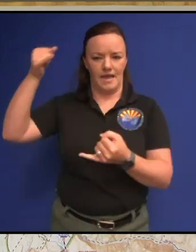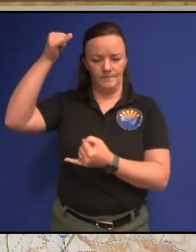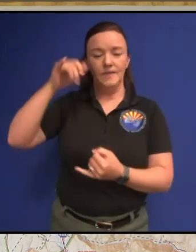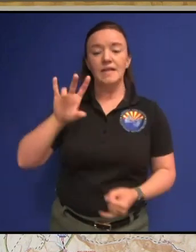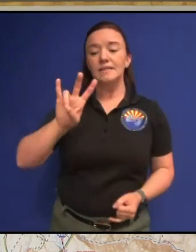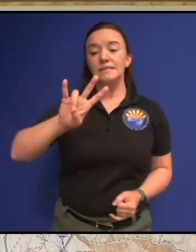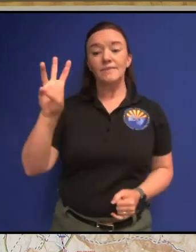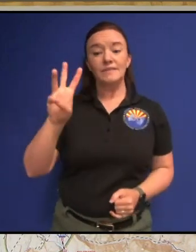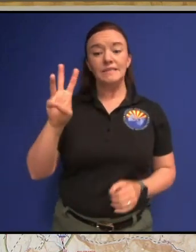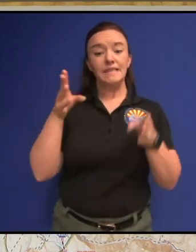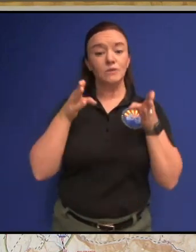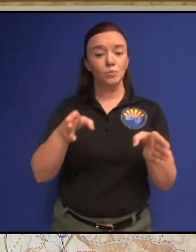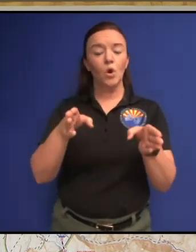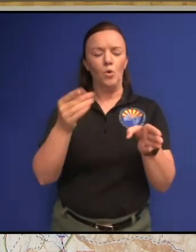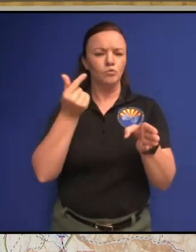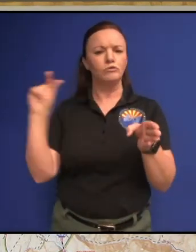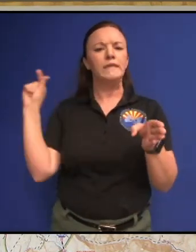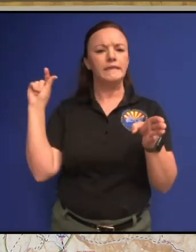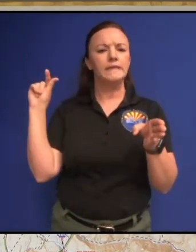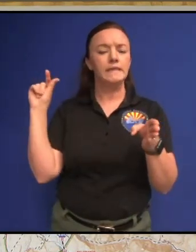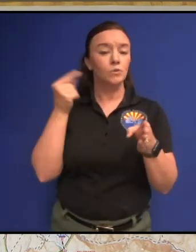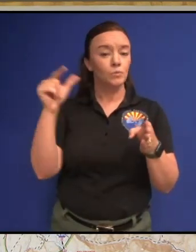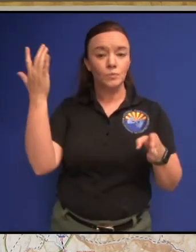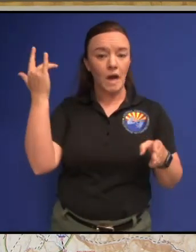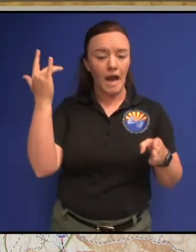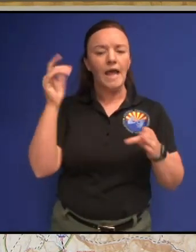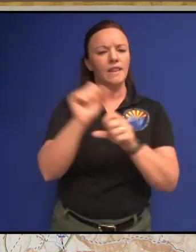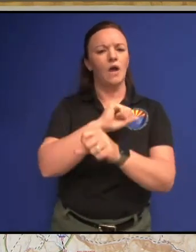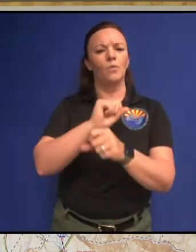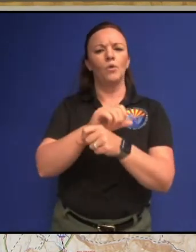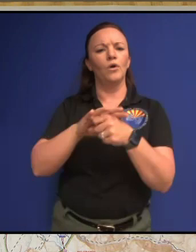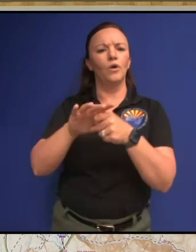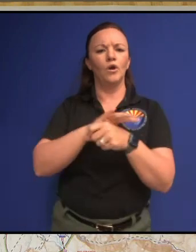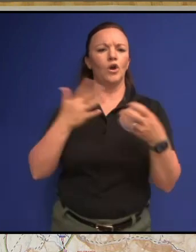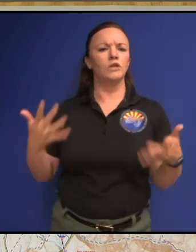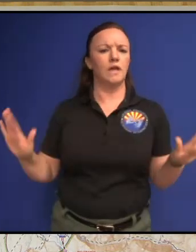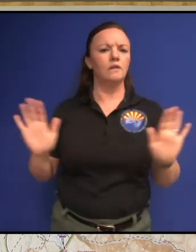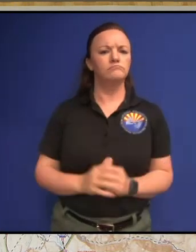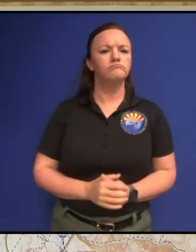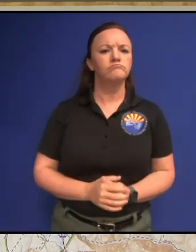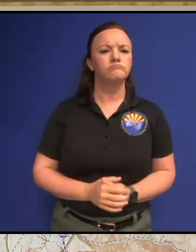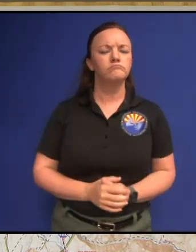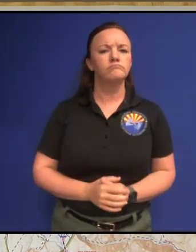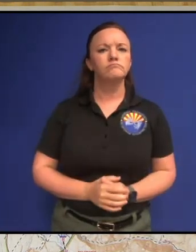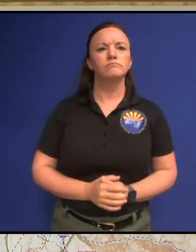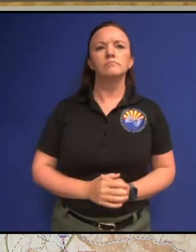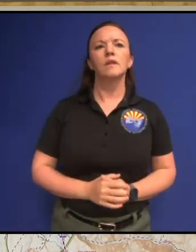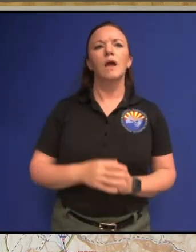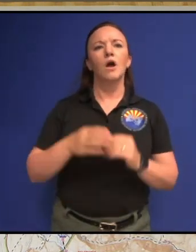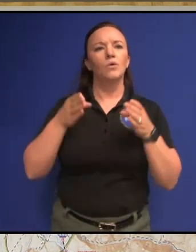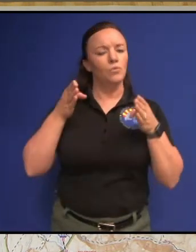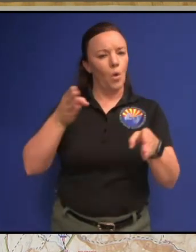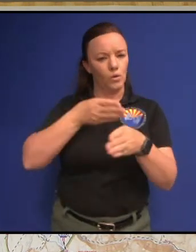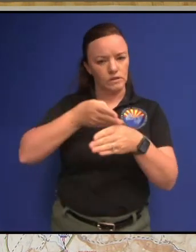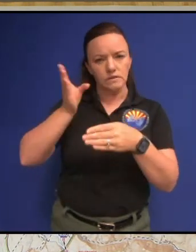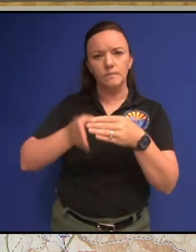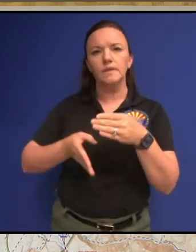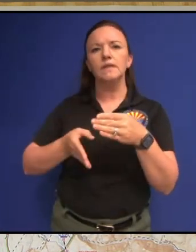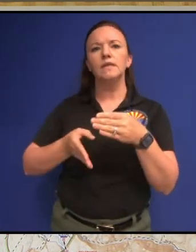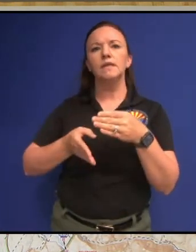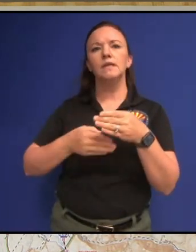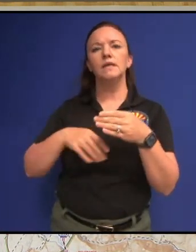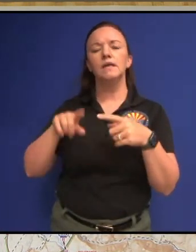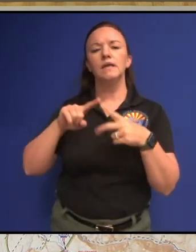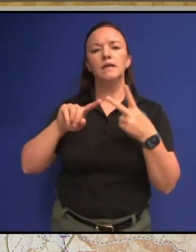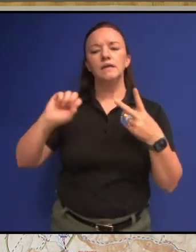green it's green because all the work's done here this the road is complete and the and the shaded fuel